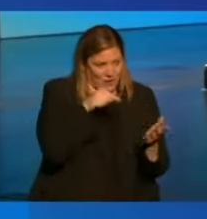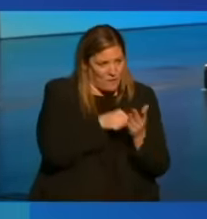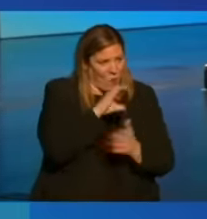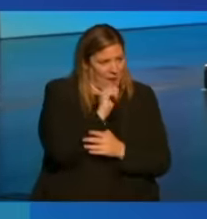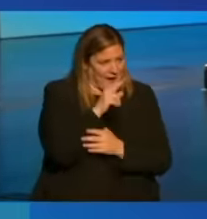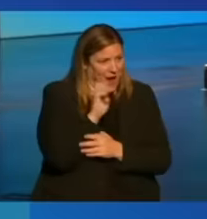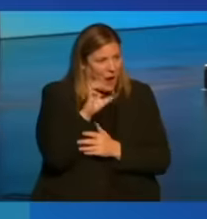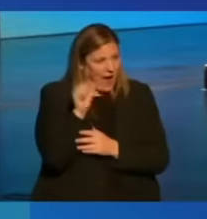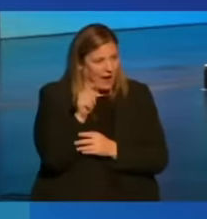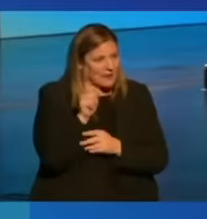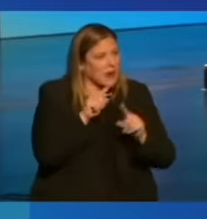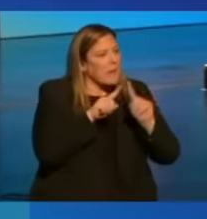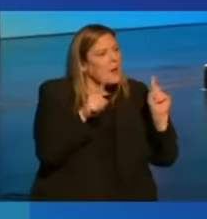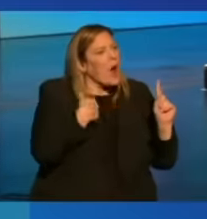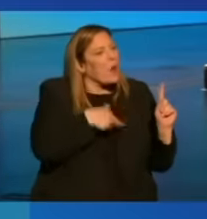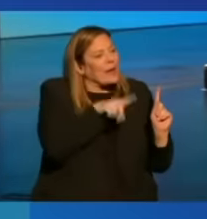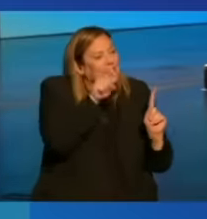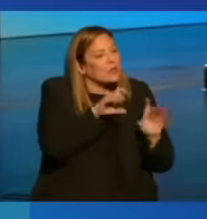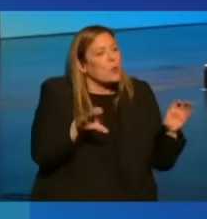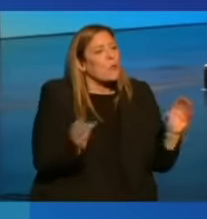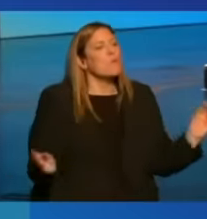But we need to do more of that.